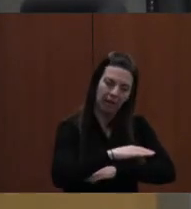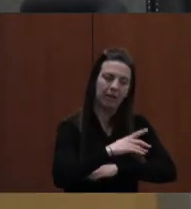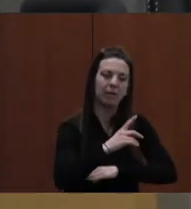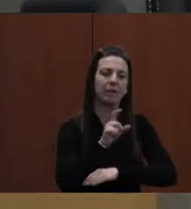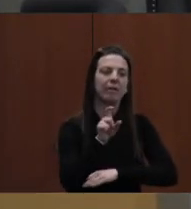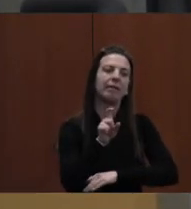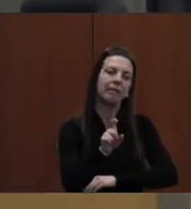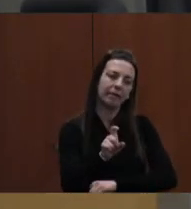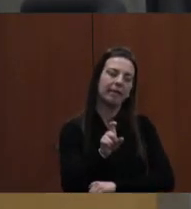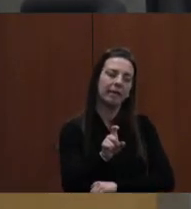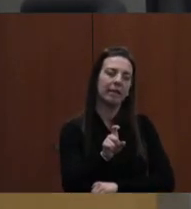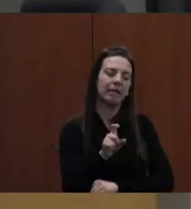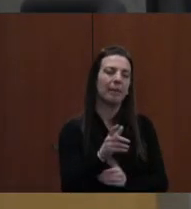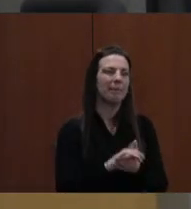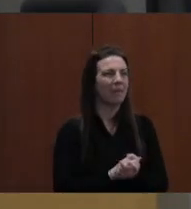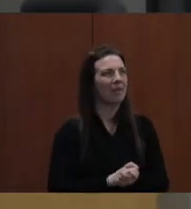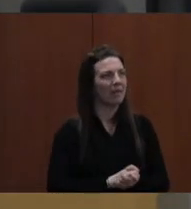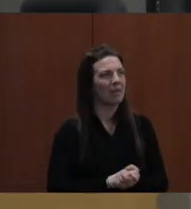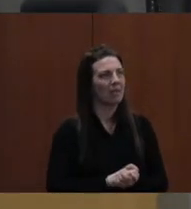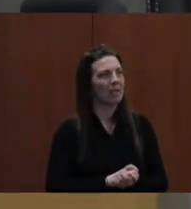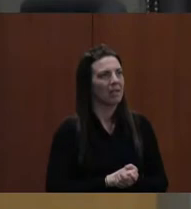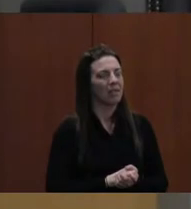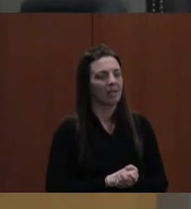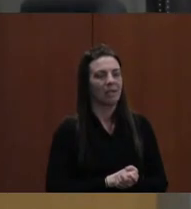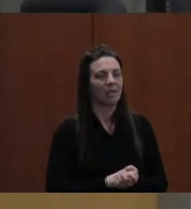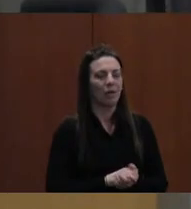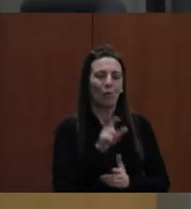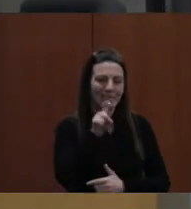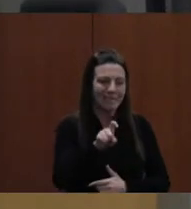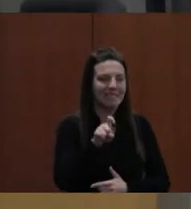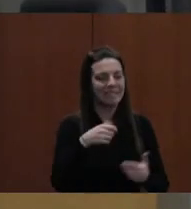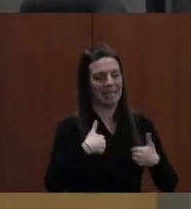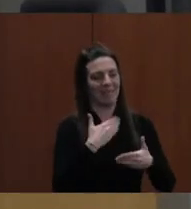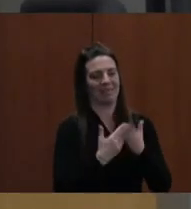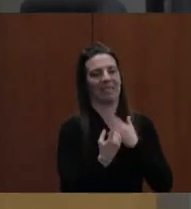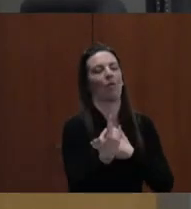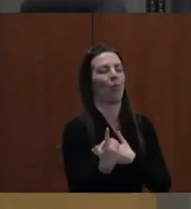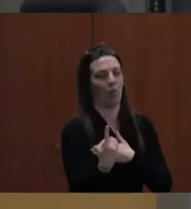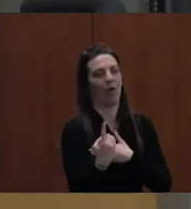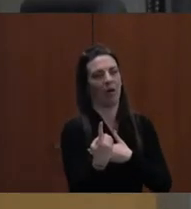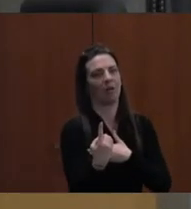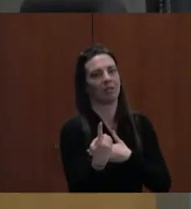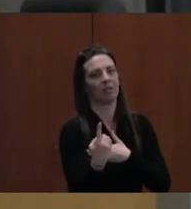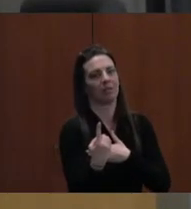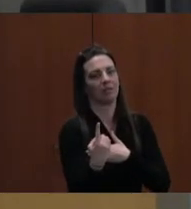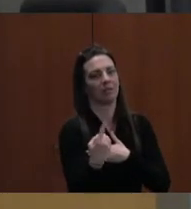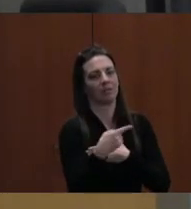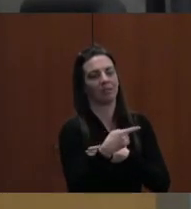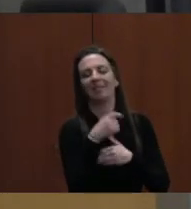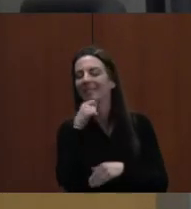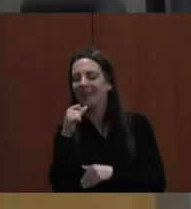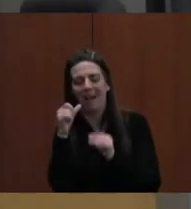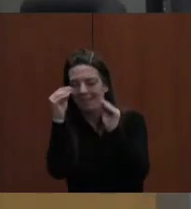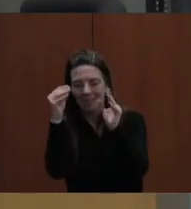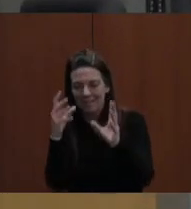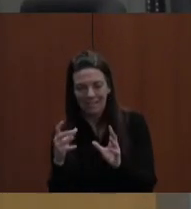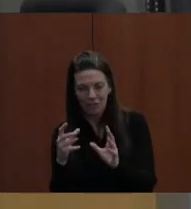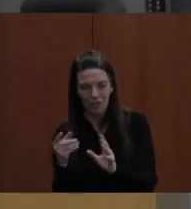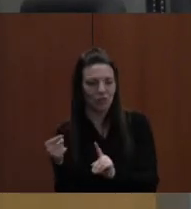that would need to be addressed by someone other than the classroom teacher. And that counselor is able to do that.